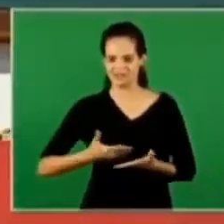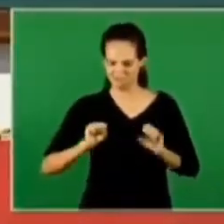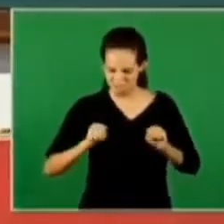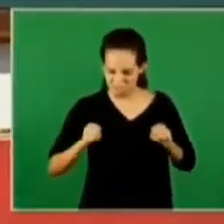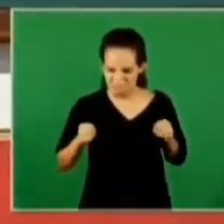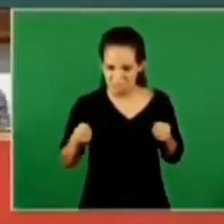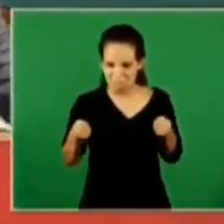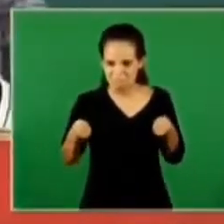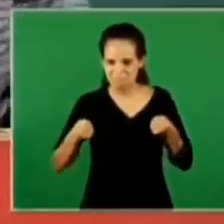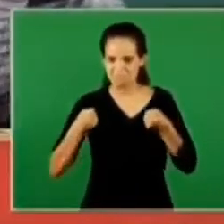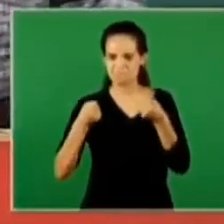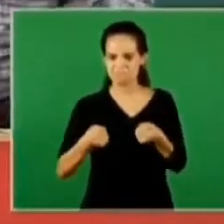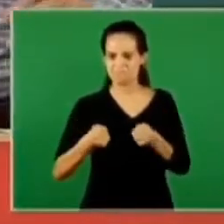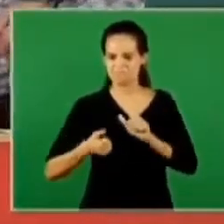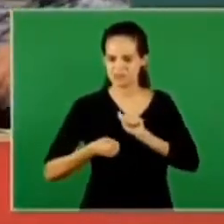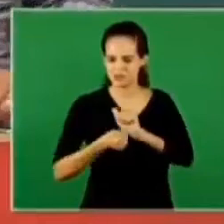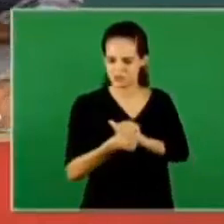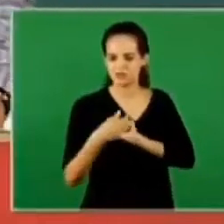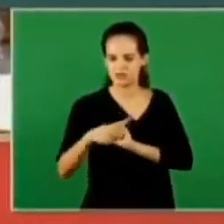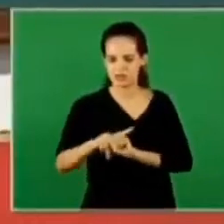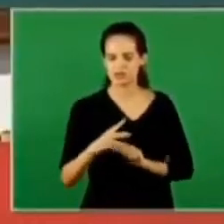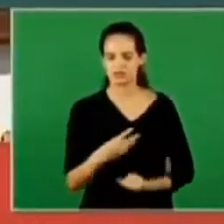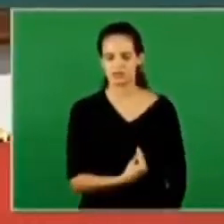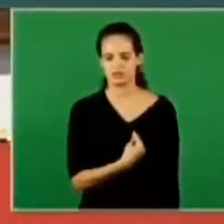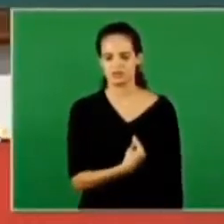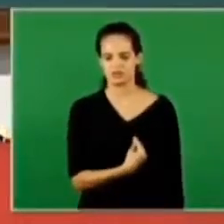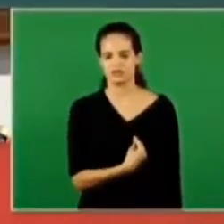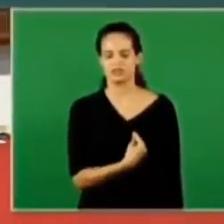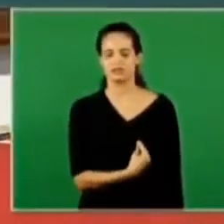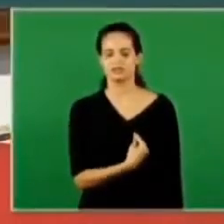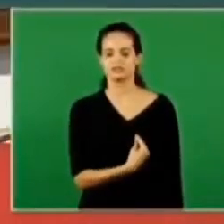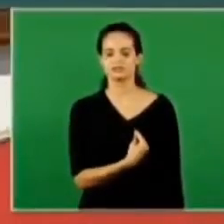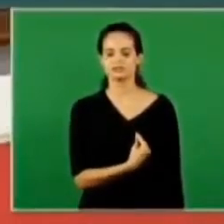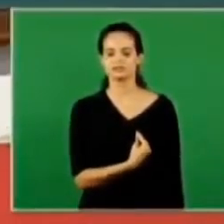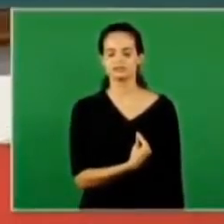it's it's upon your life